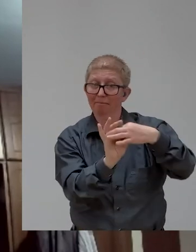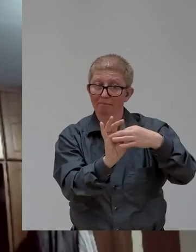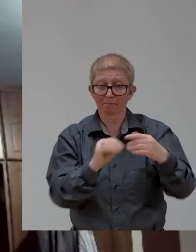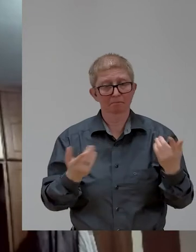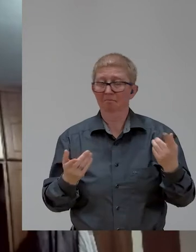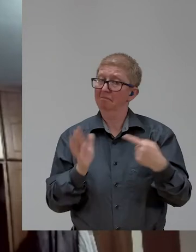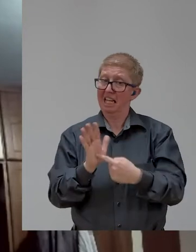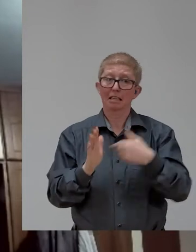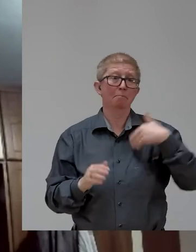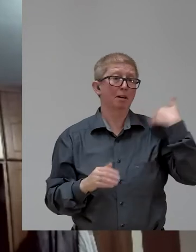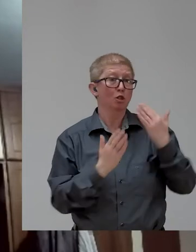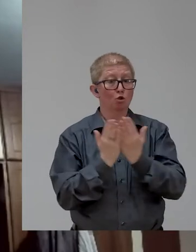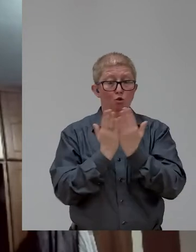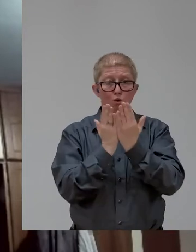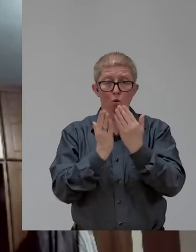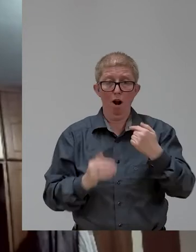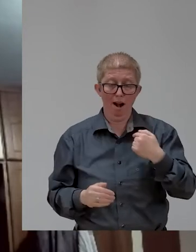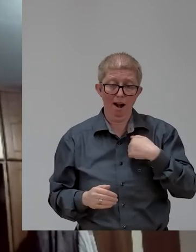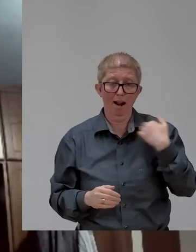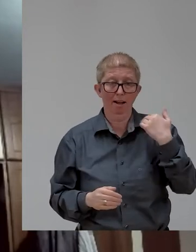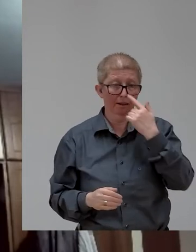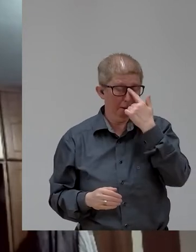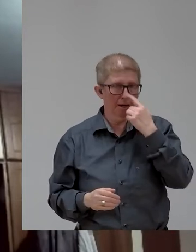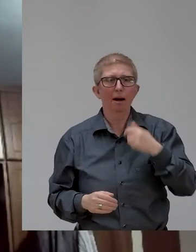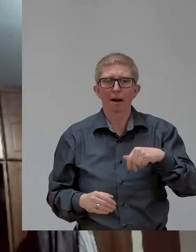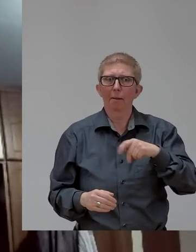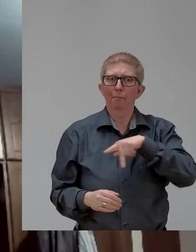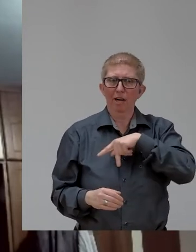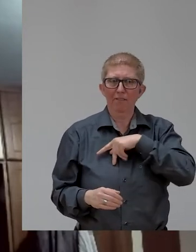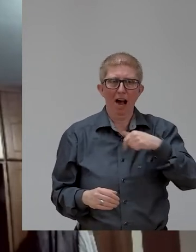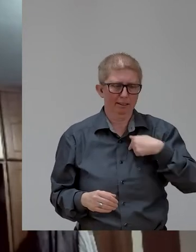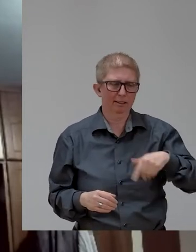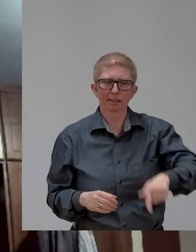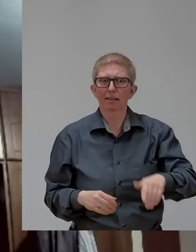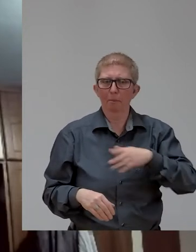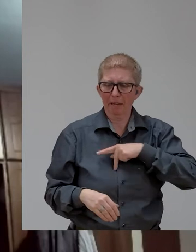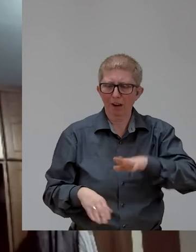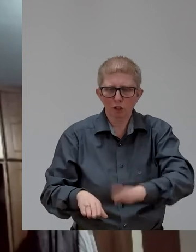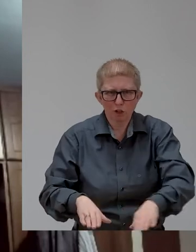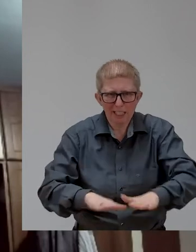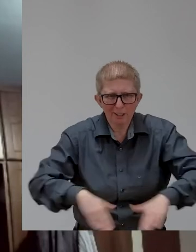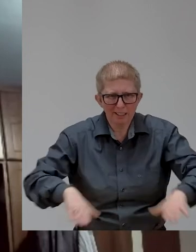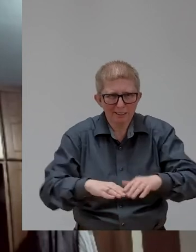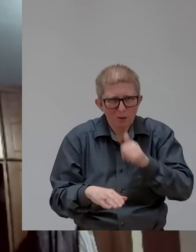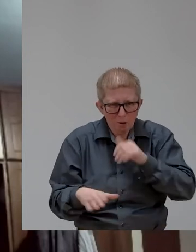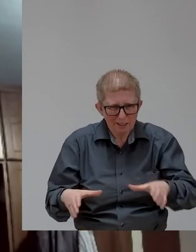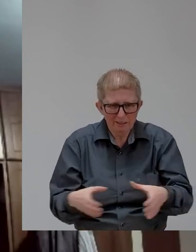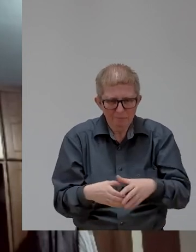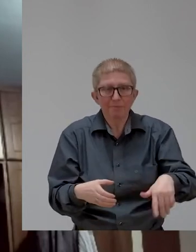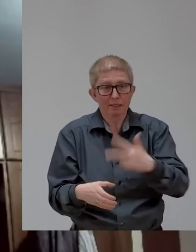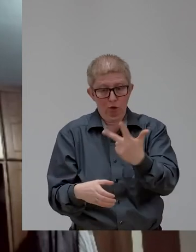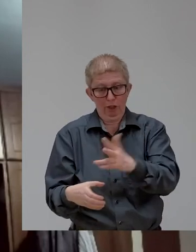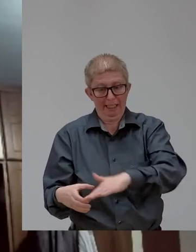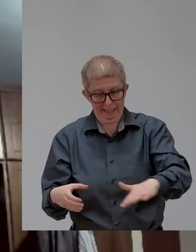my private kindergarten in Ethiopia, I only had three children, out of which two were disabled and one was non